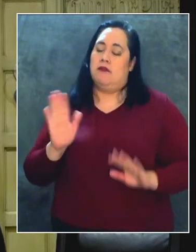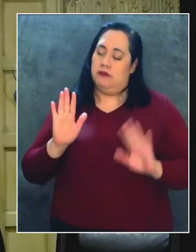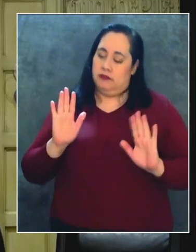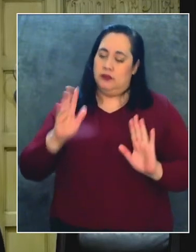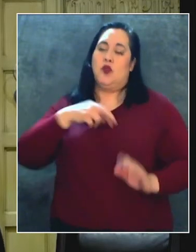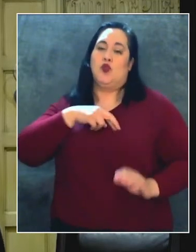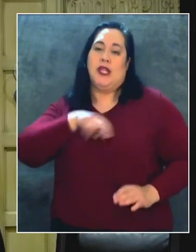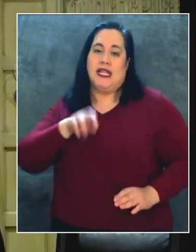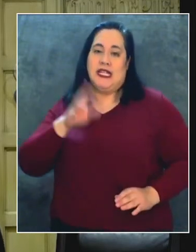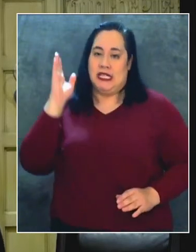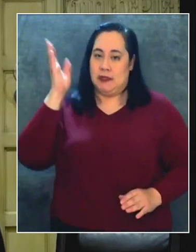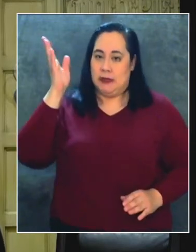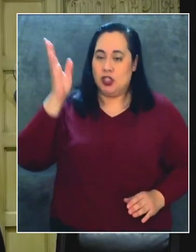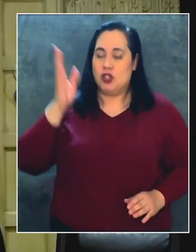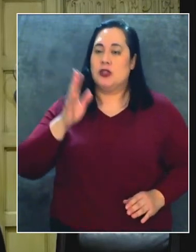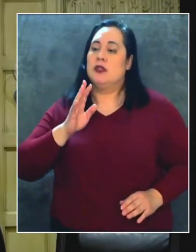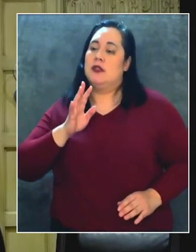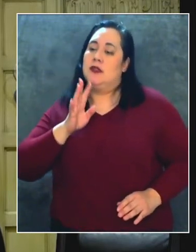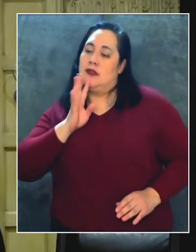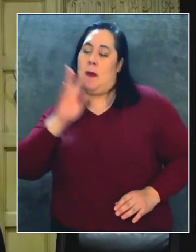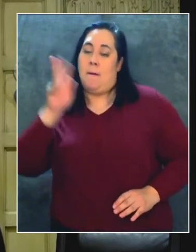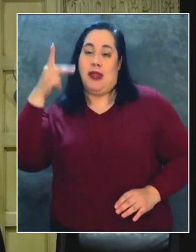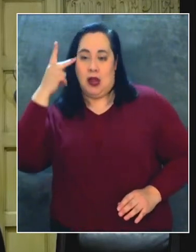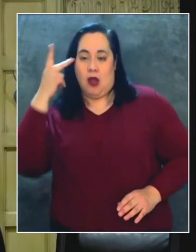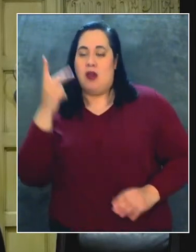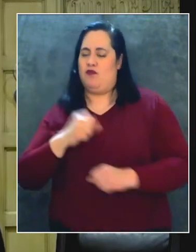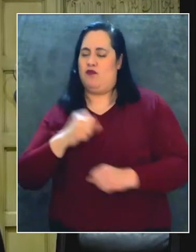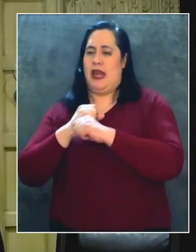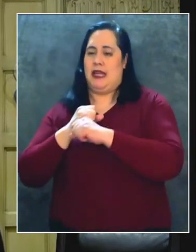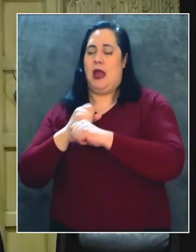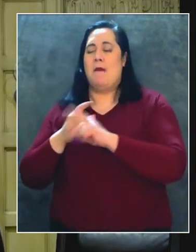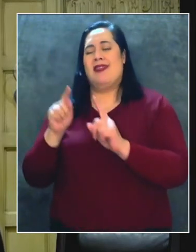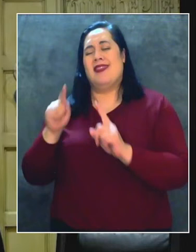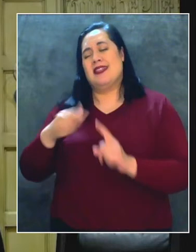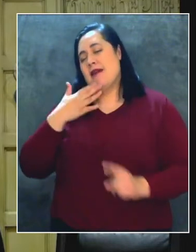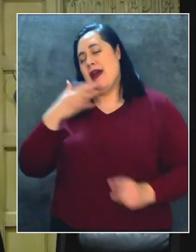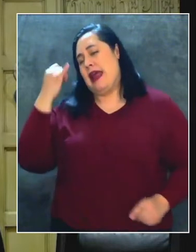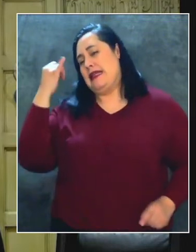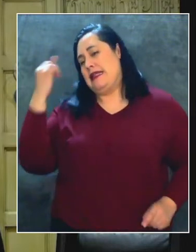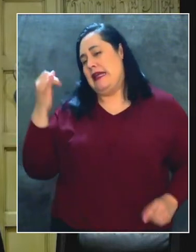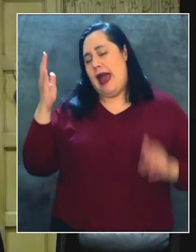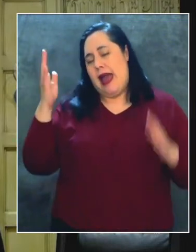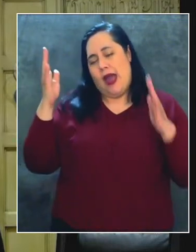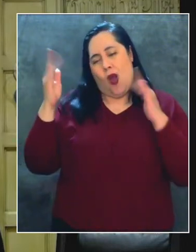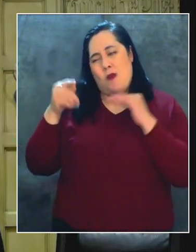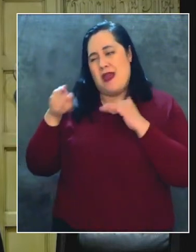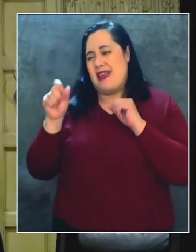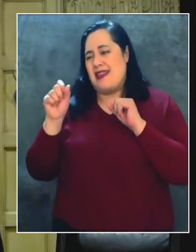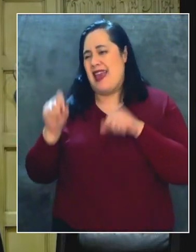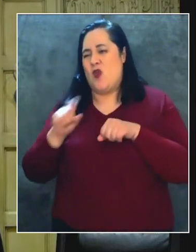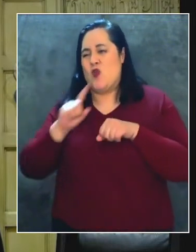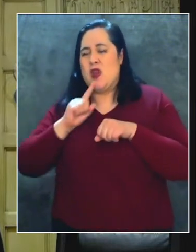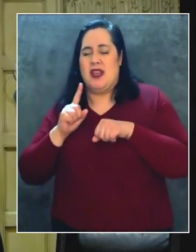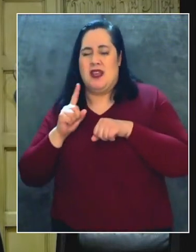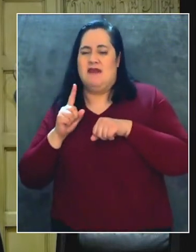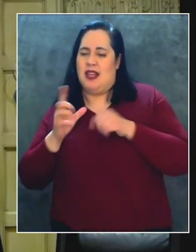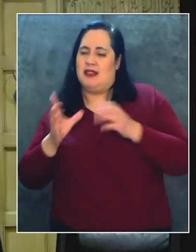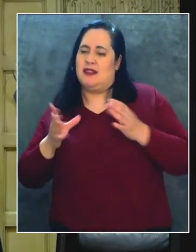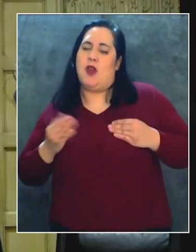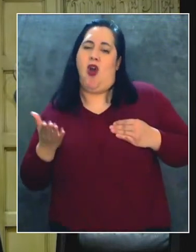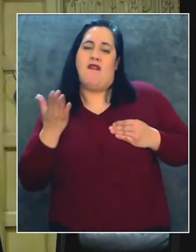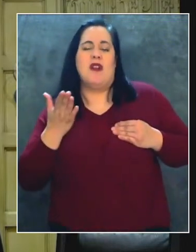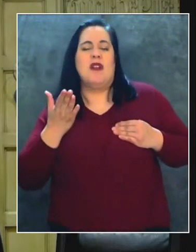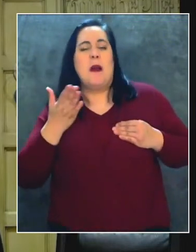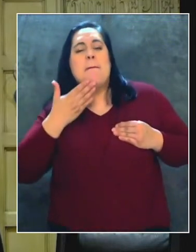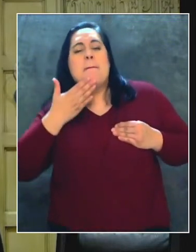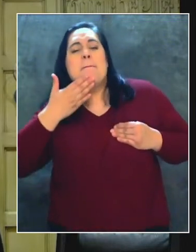speech and political speech is protected, but this is just a bad idea. And I hope that he can take us up on that offer to find the